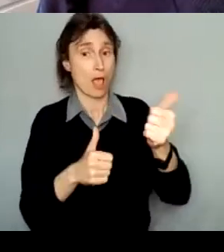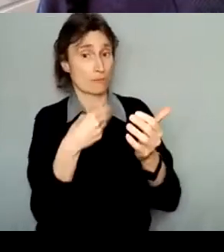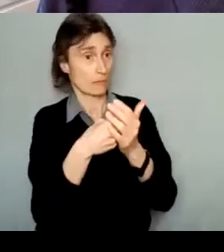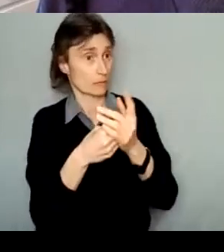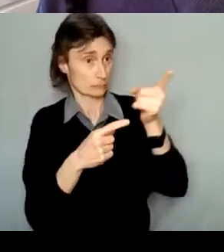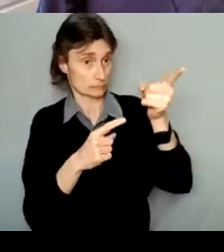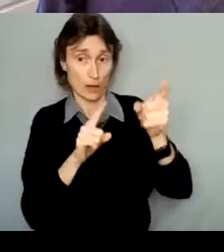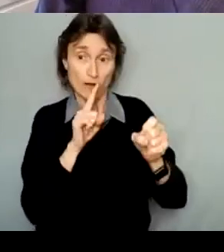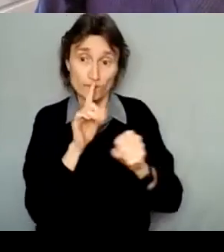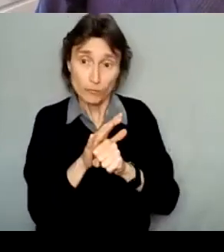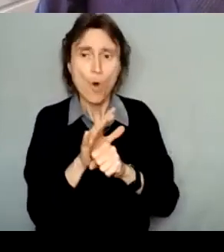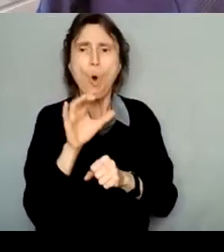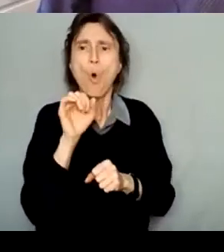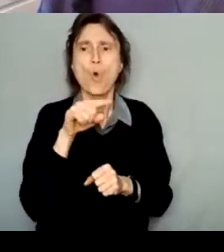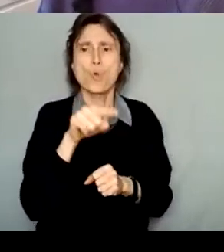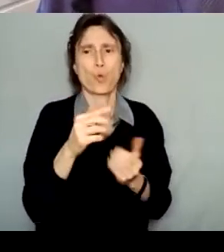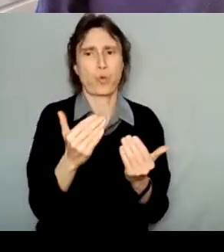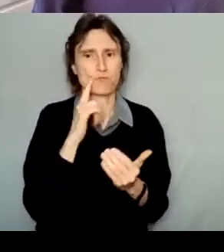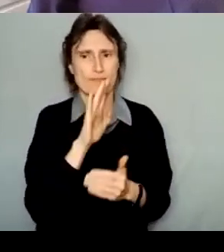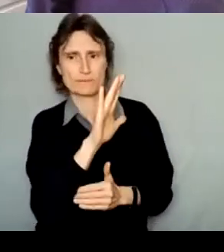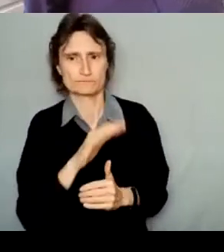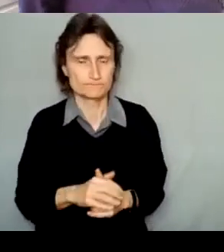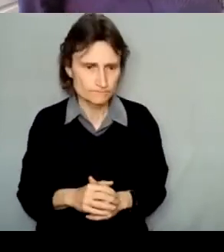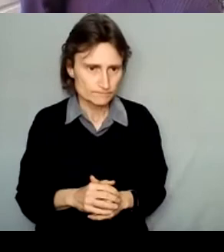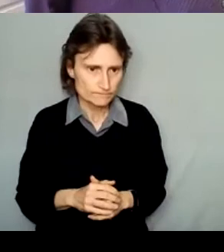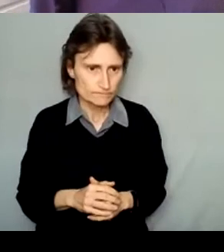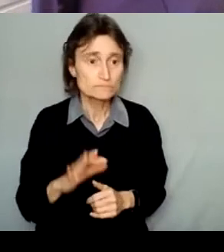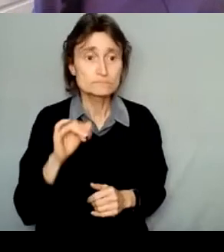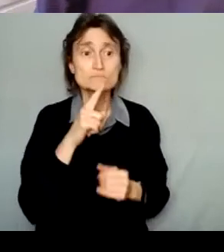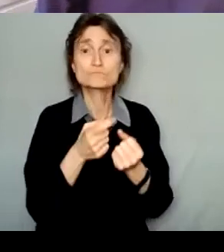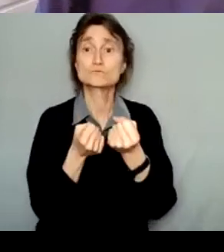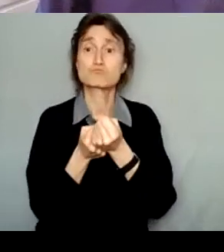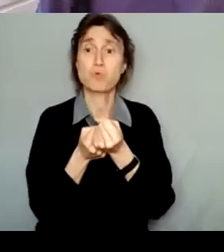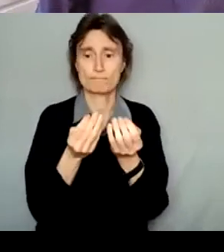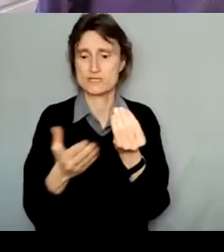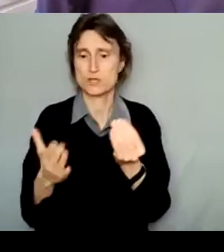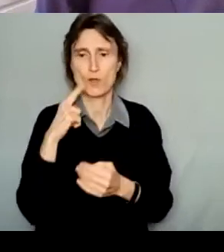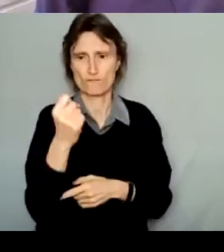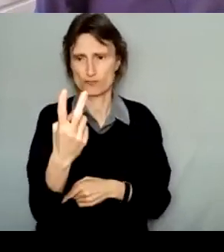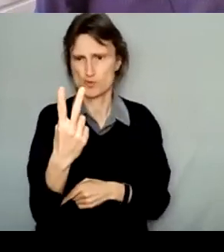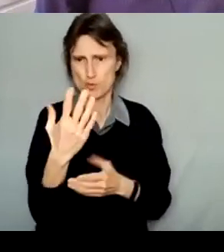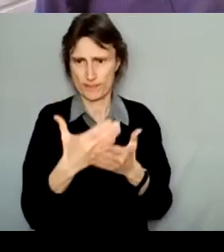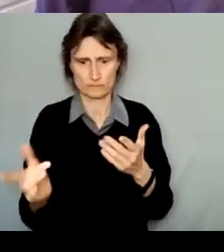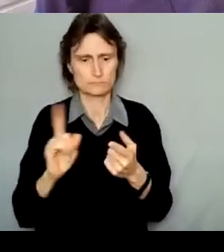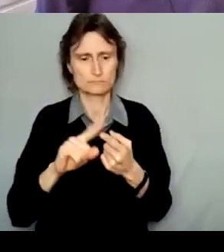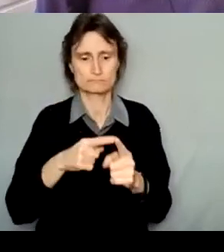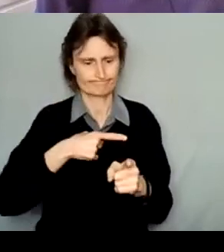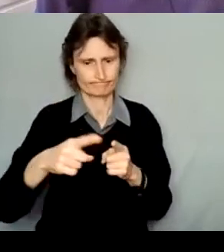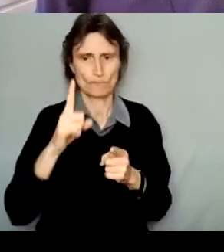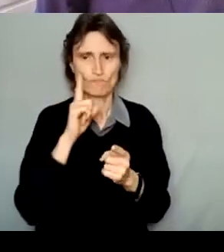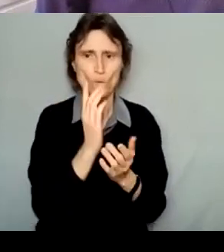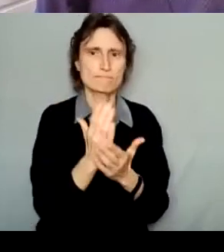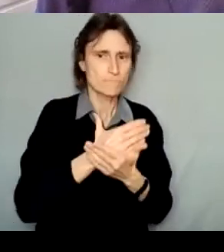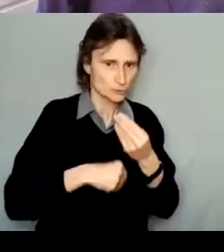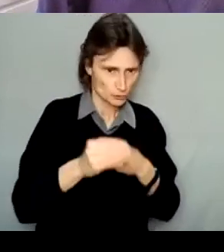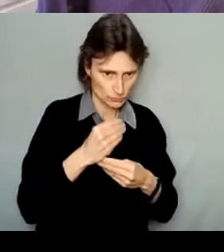All right, there will be two different support material areas. One is specifically for budget related support material, and the